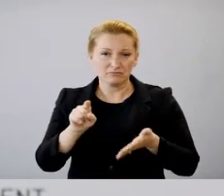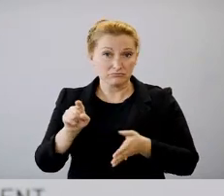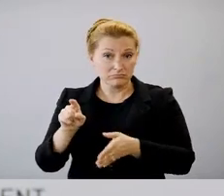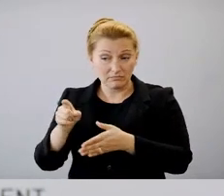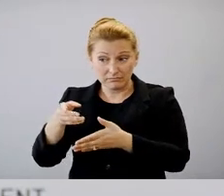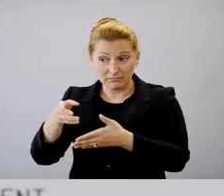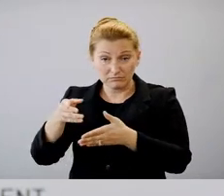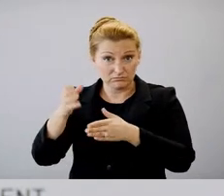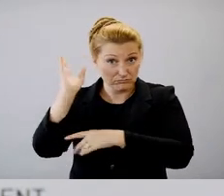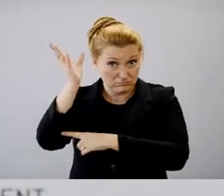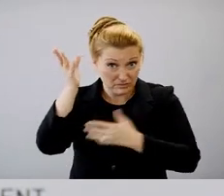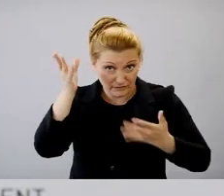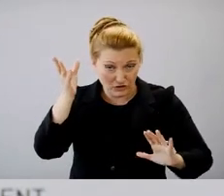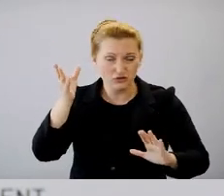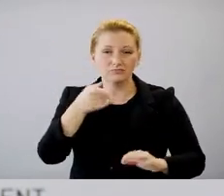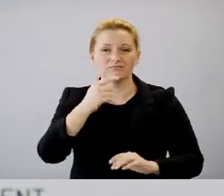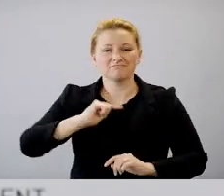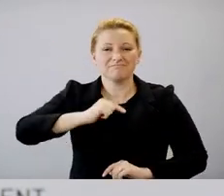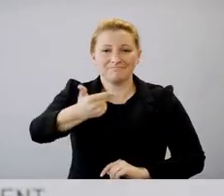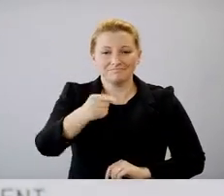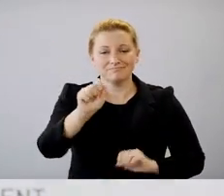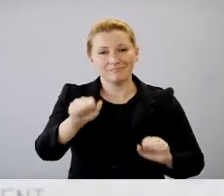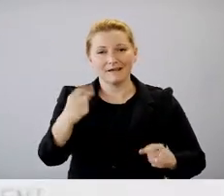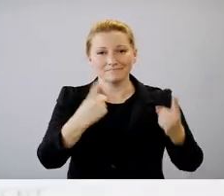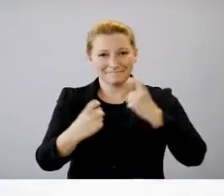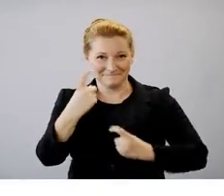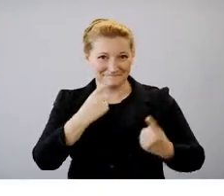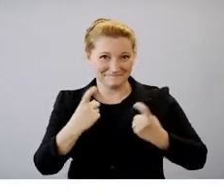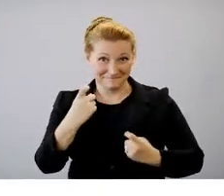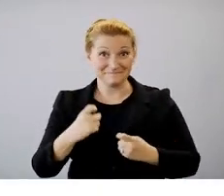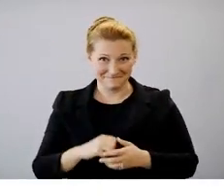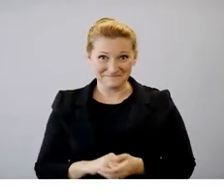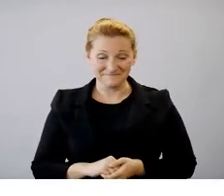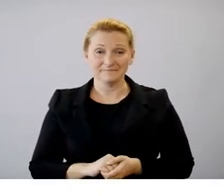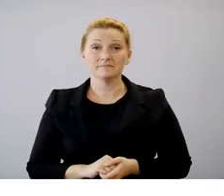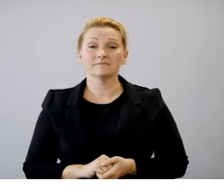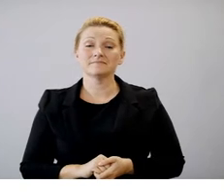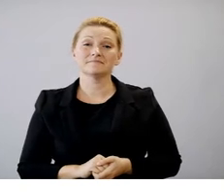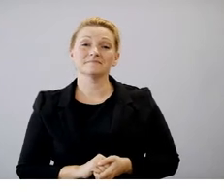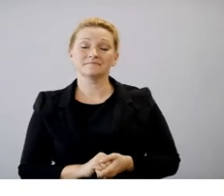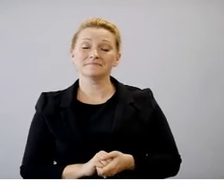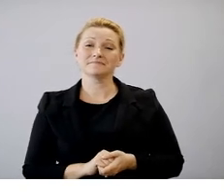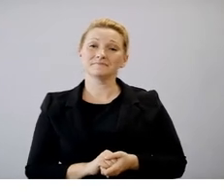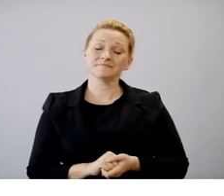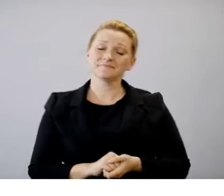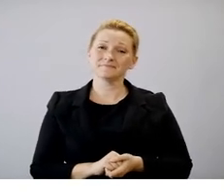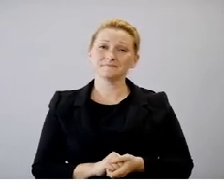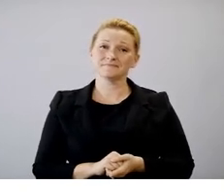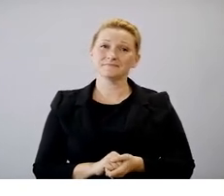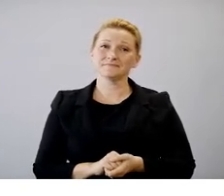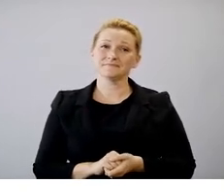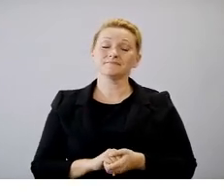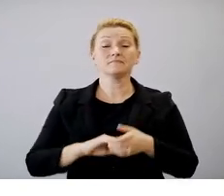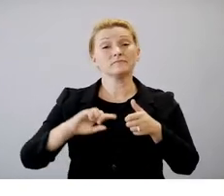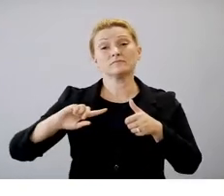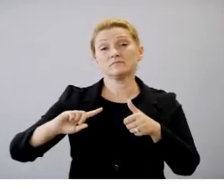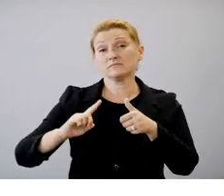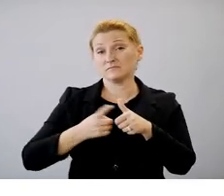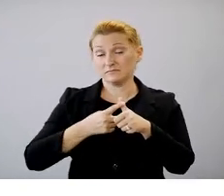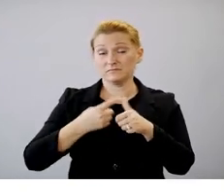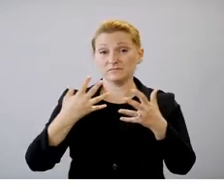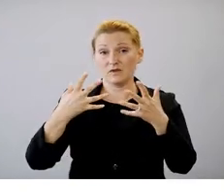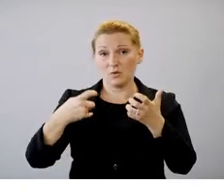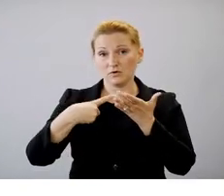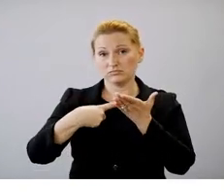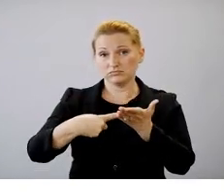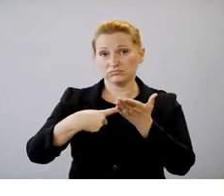time at the end for any questions, like usual. So I'm going to start with spending some time discussing the